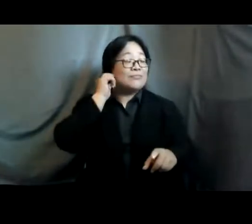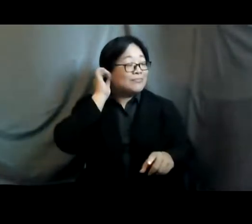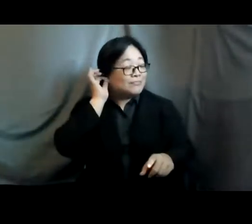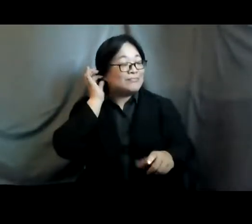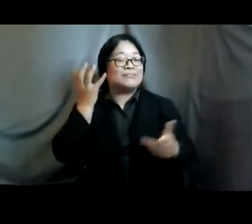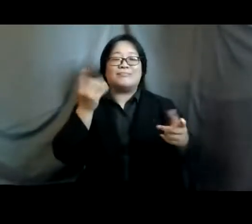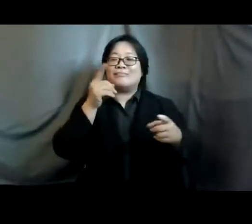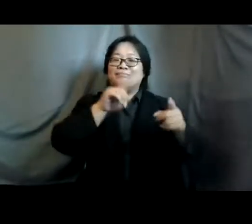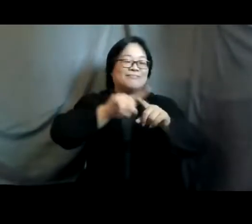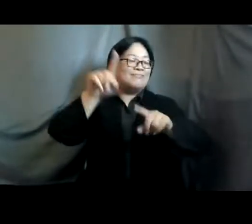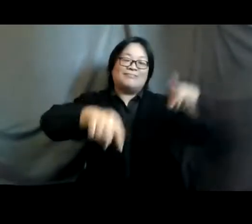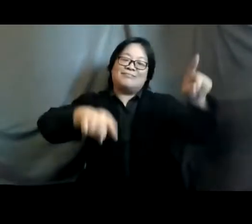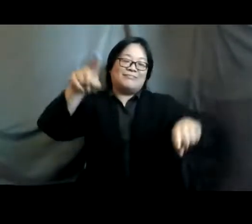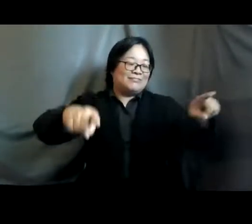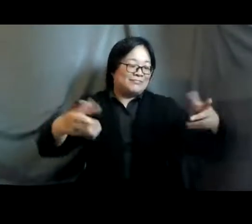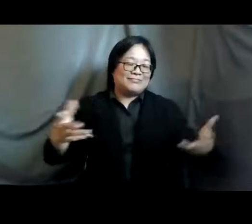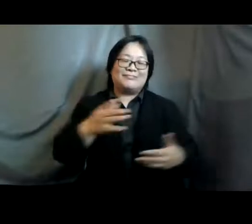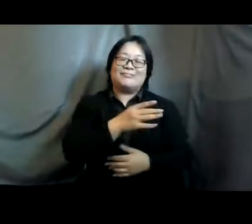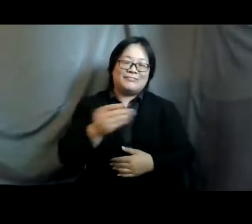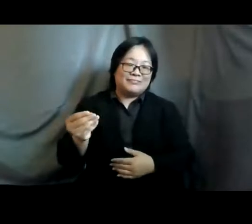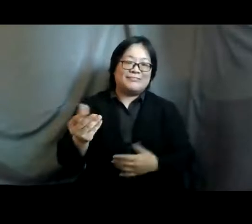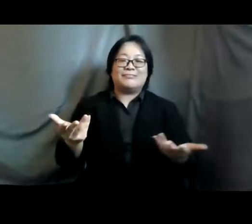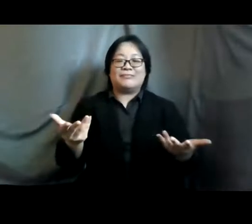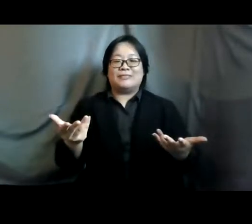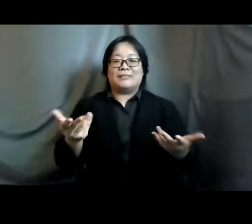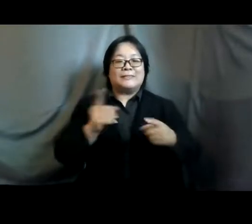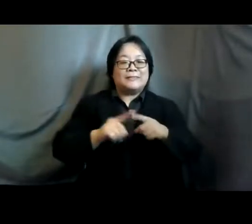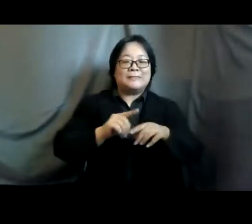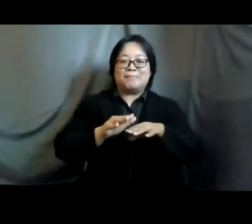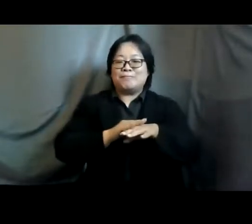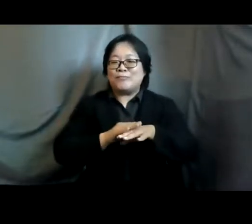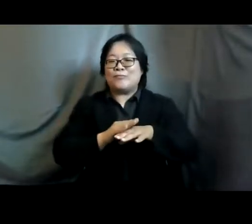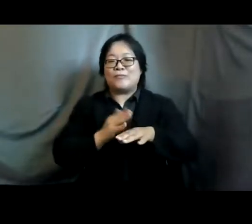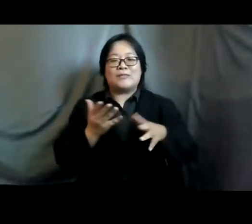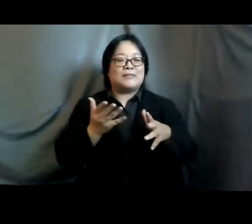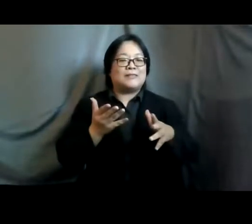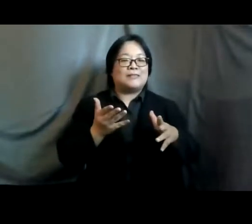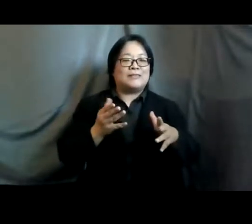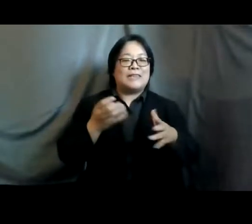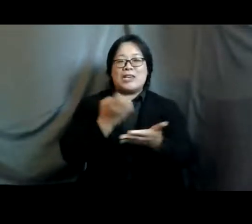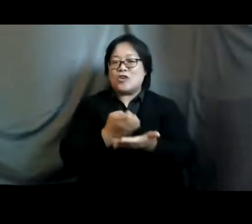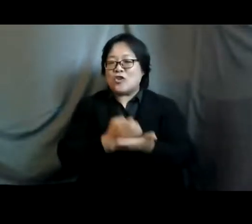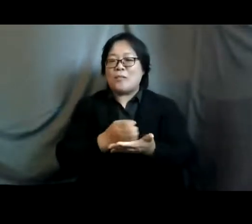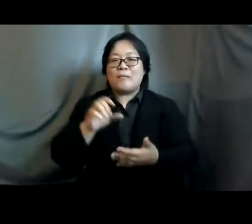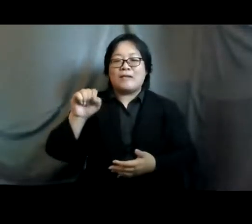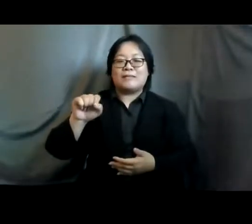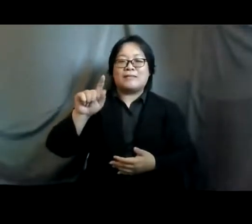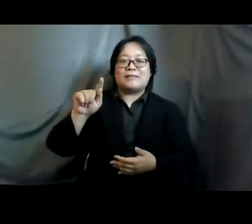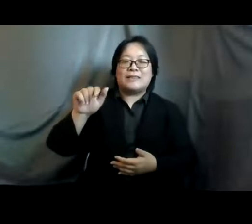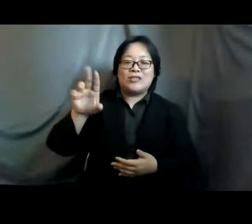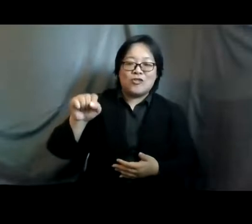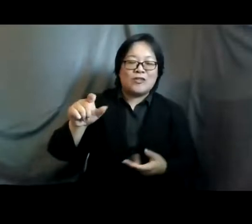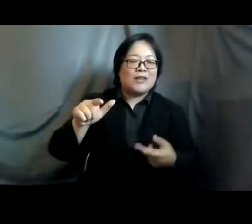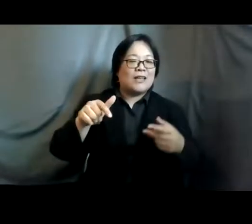diversities uh their ethnicity their economic status the places they live uh the